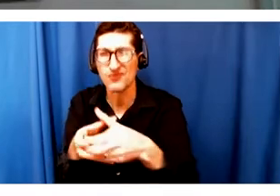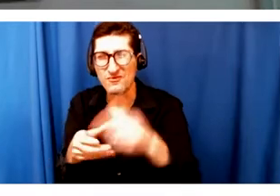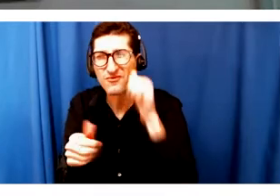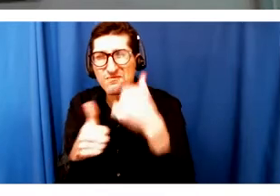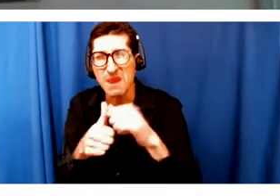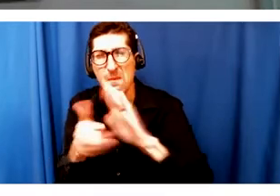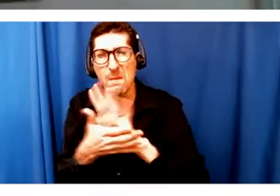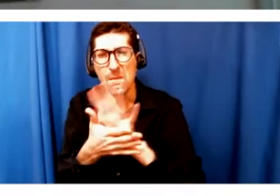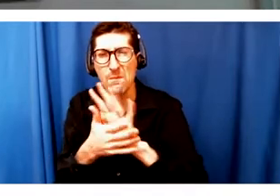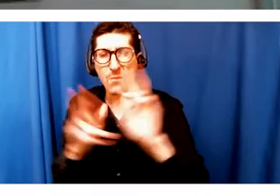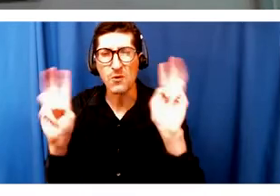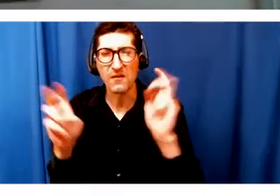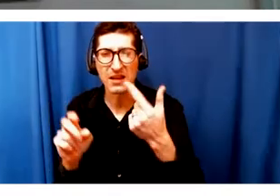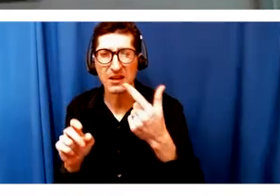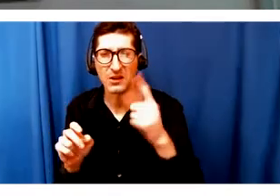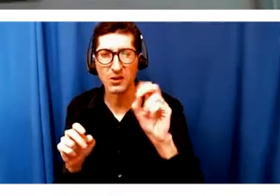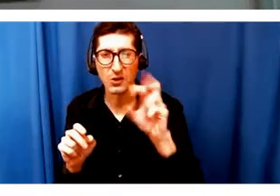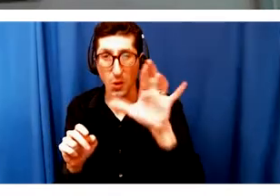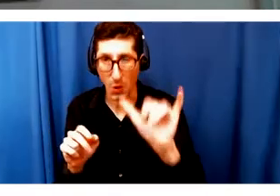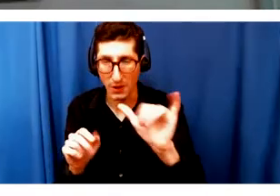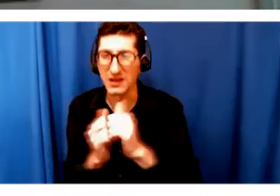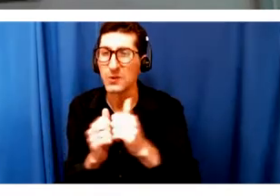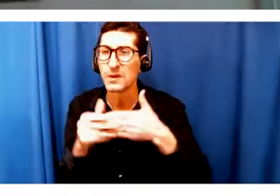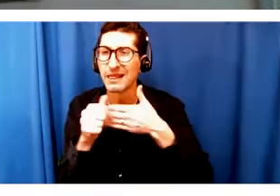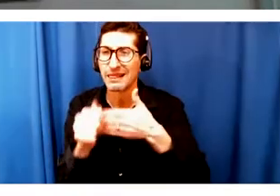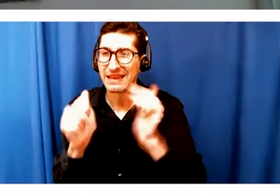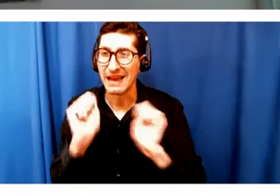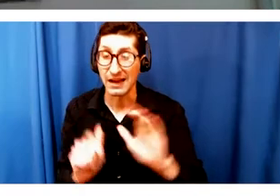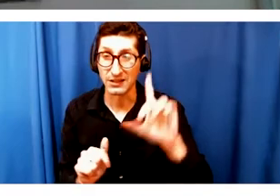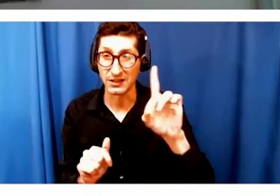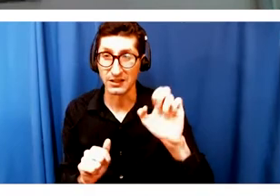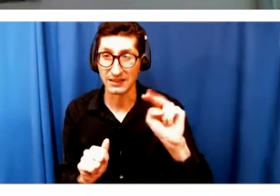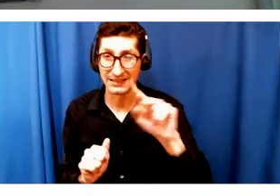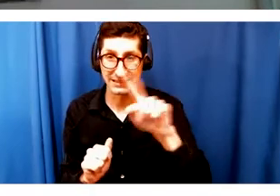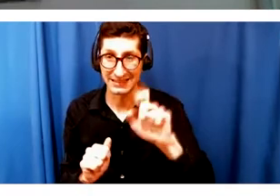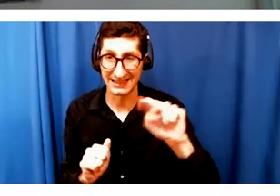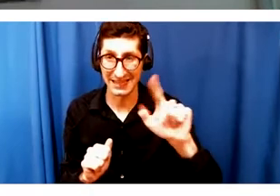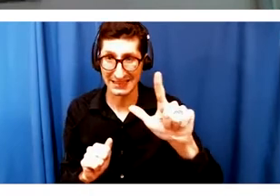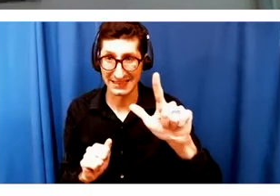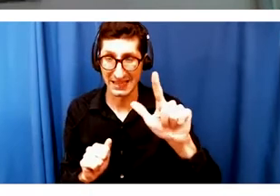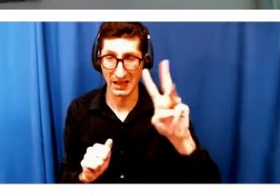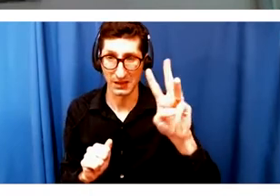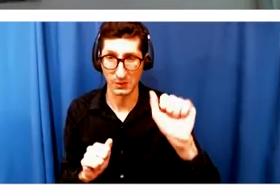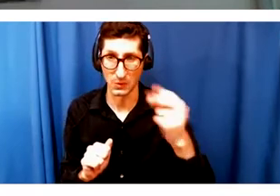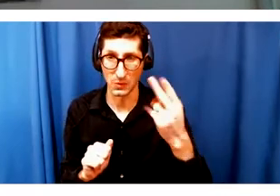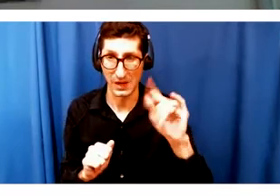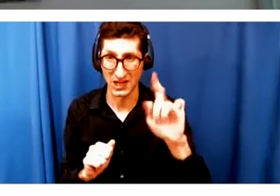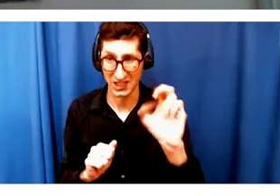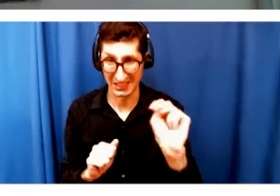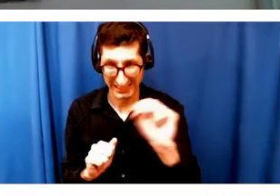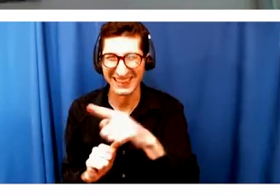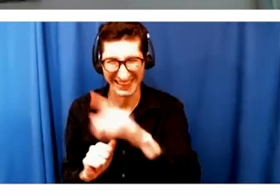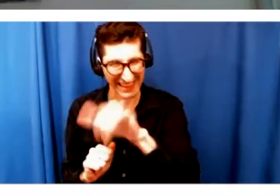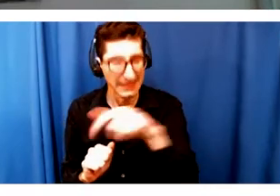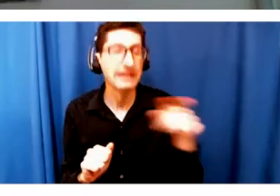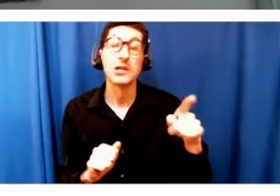Award-winning movie Glory starring Denzel Washington. So, that's a moving play where people will meet at a certain spot